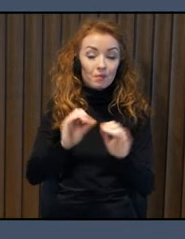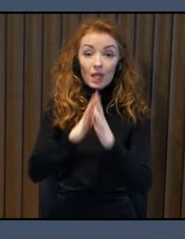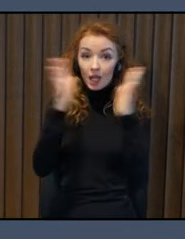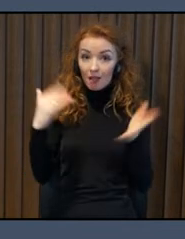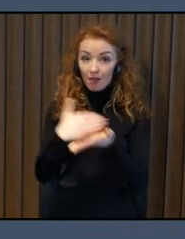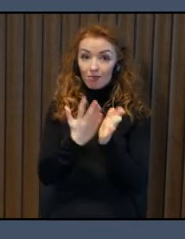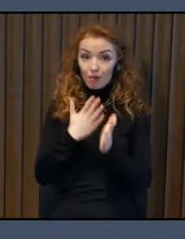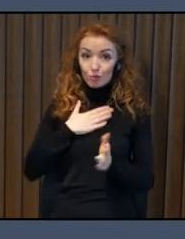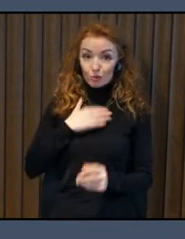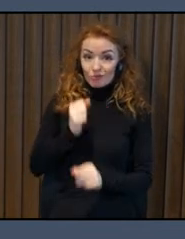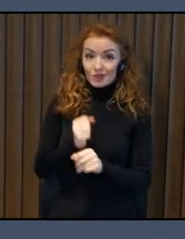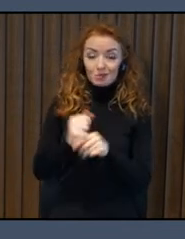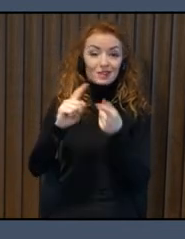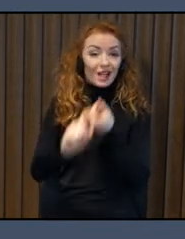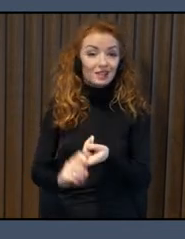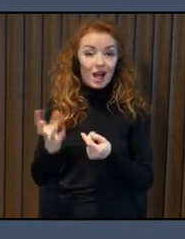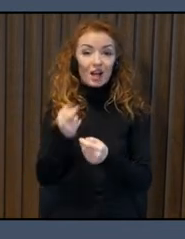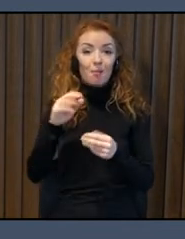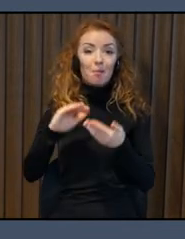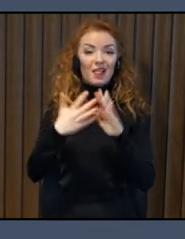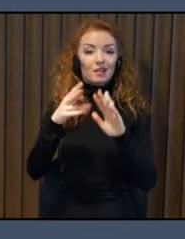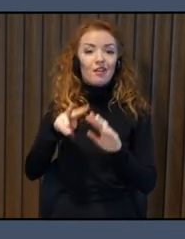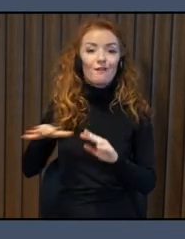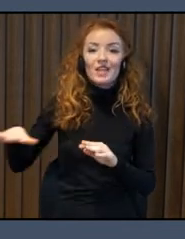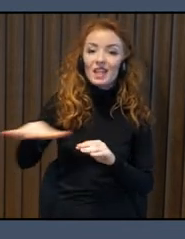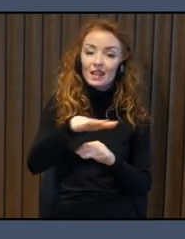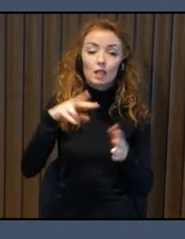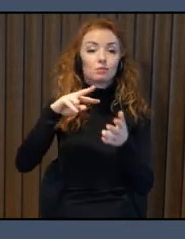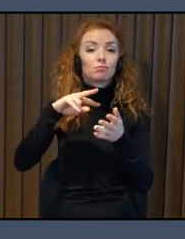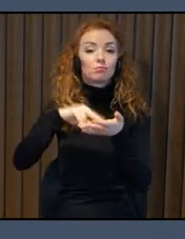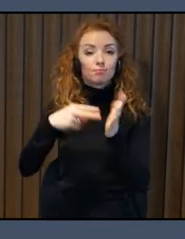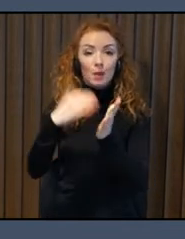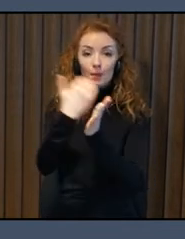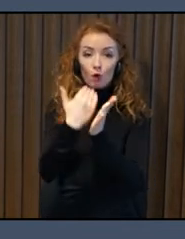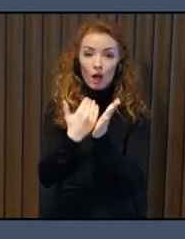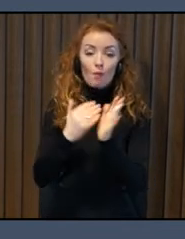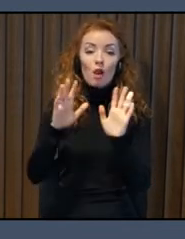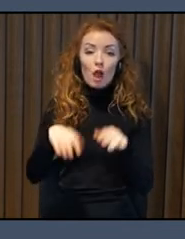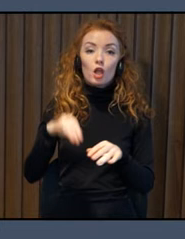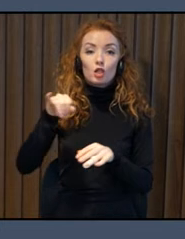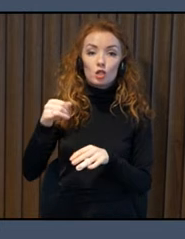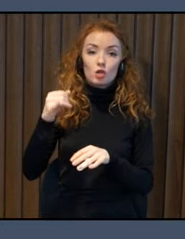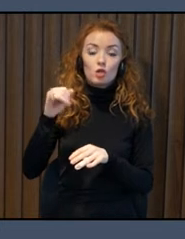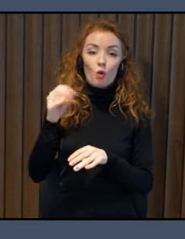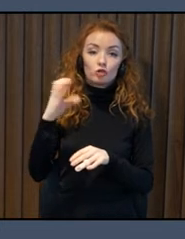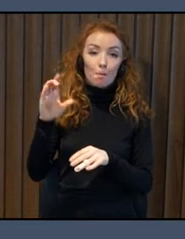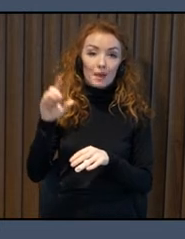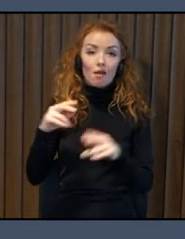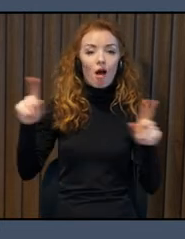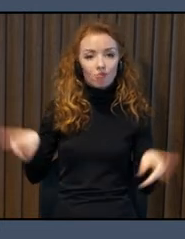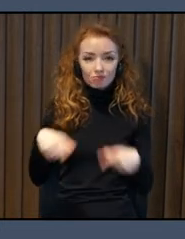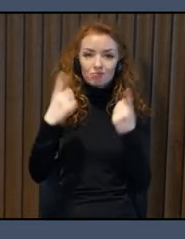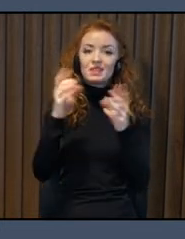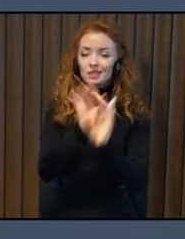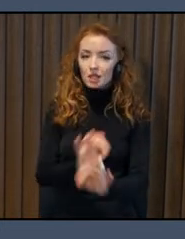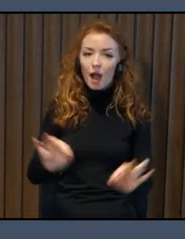program, which has the purpose to ensure that Jönköping develops as a beautiful, exciting and functional city. In the